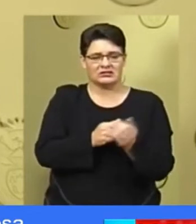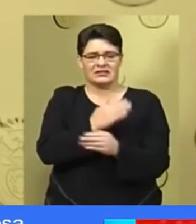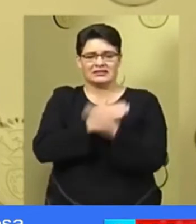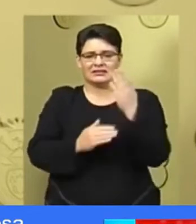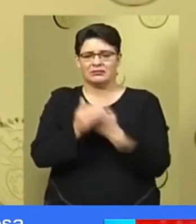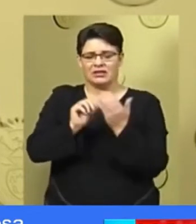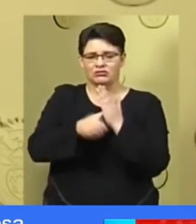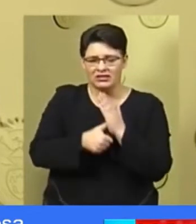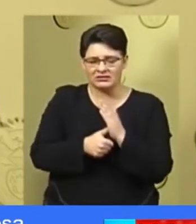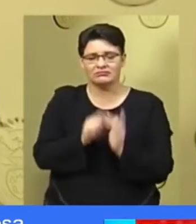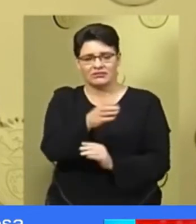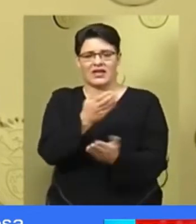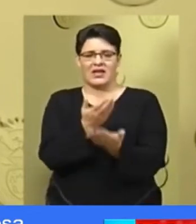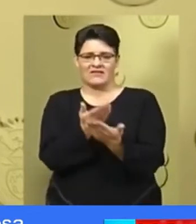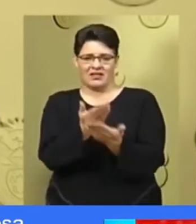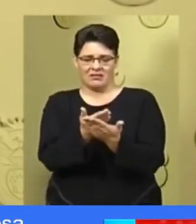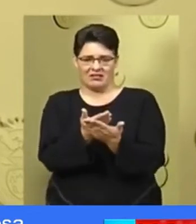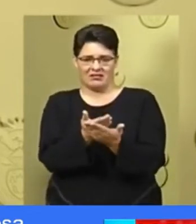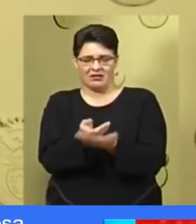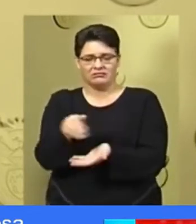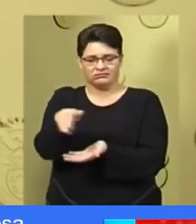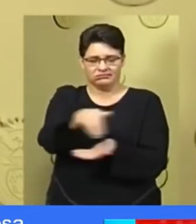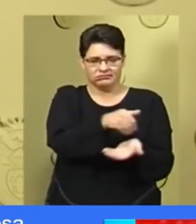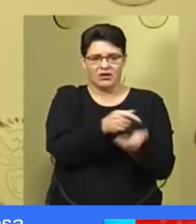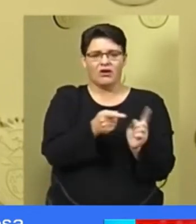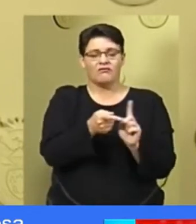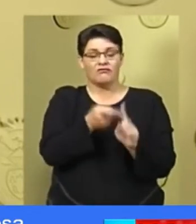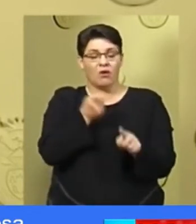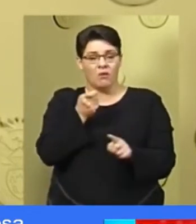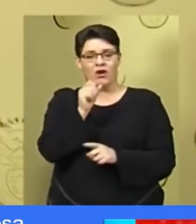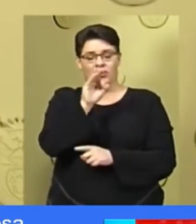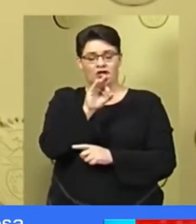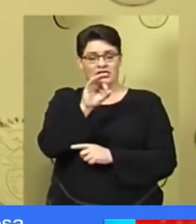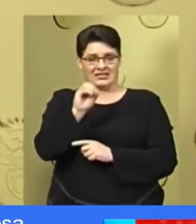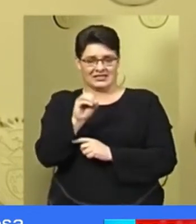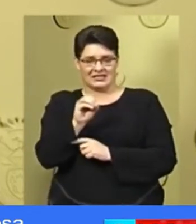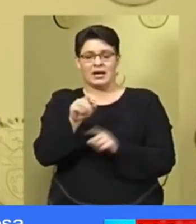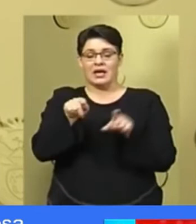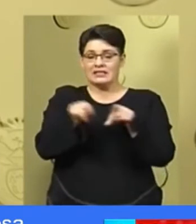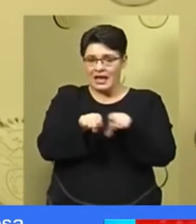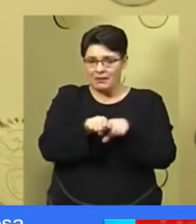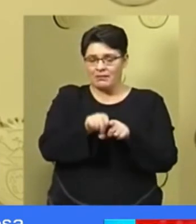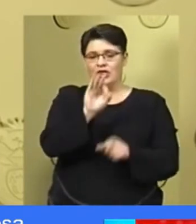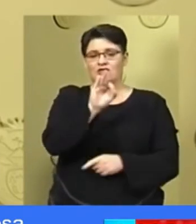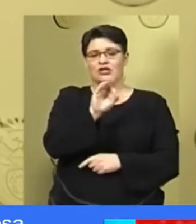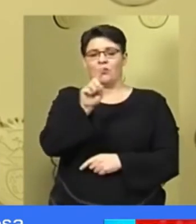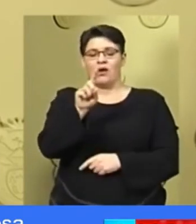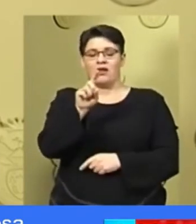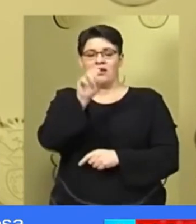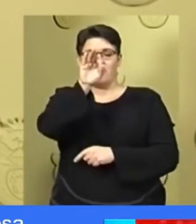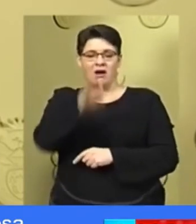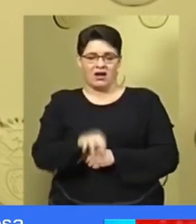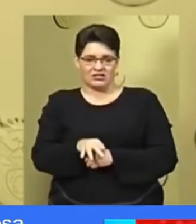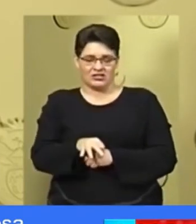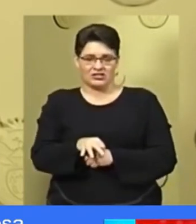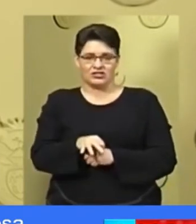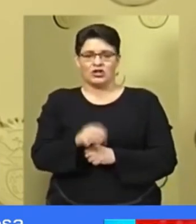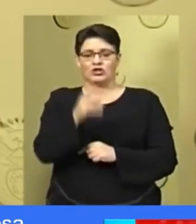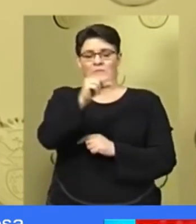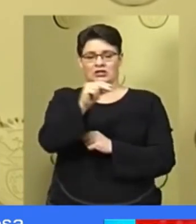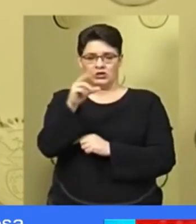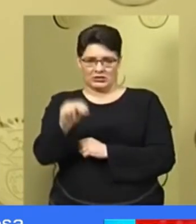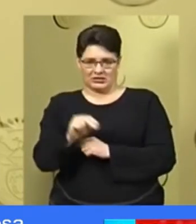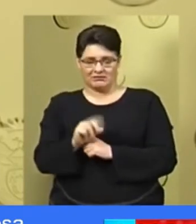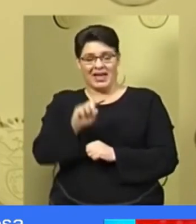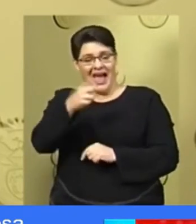grants will be available for collection from 30 and 31st March 2020 while other